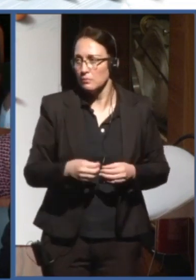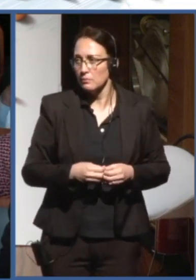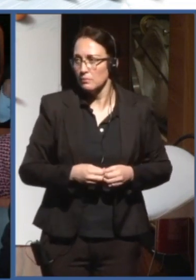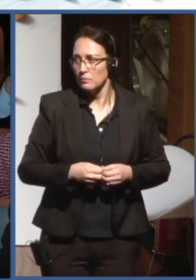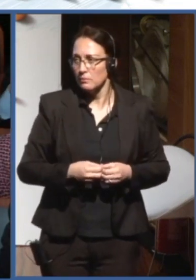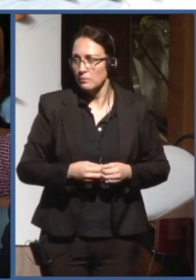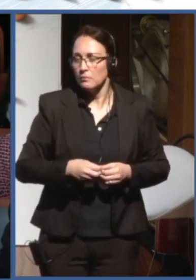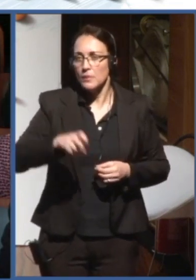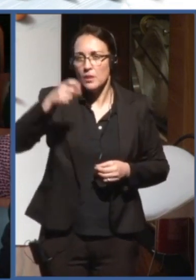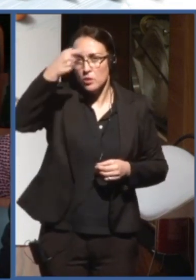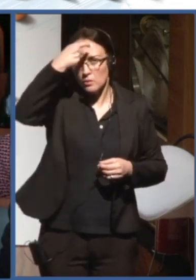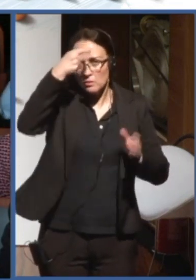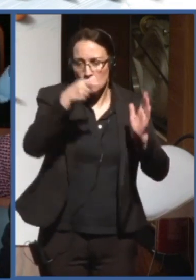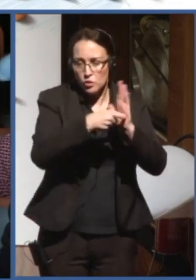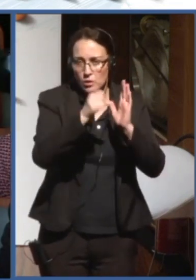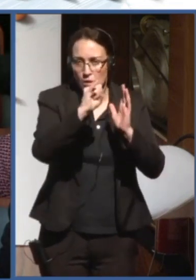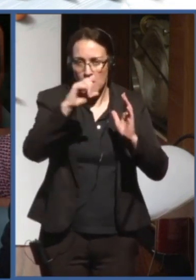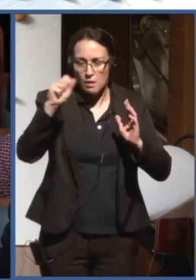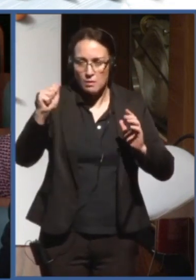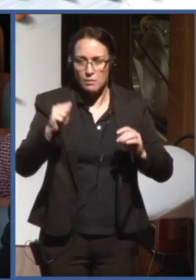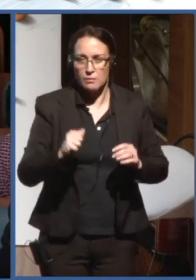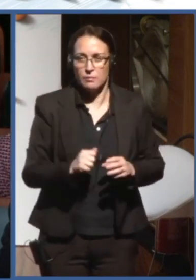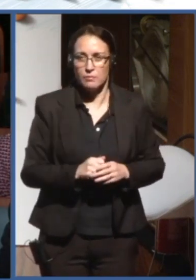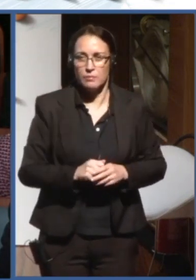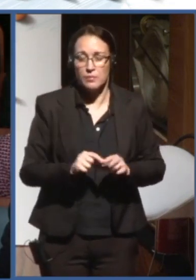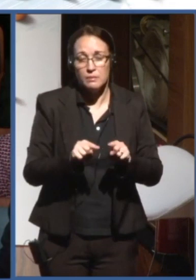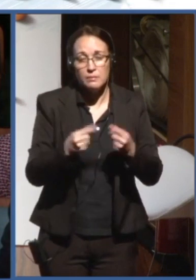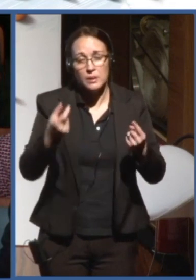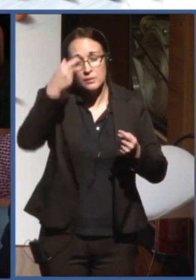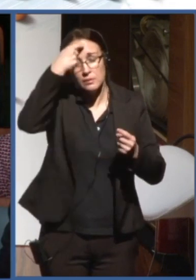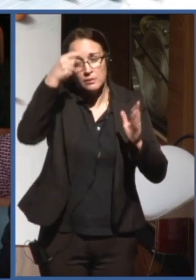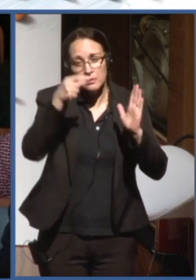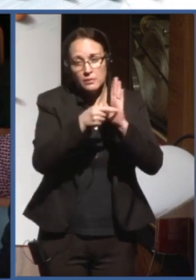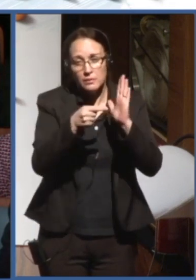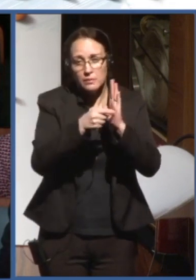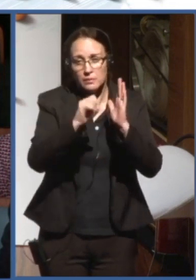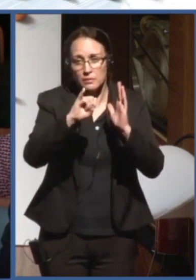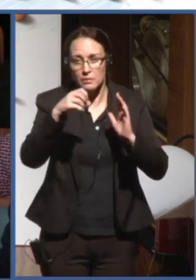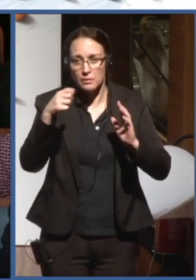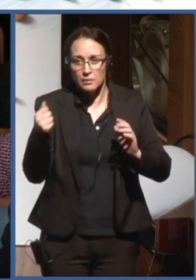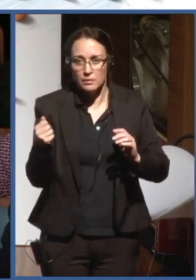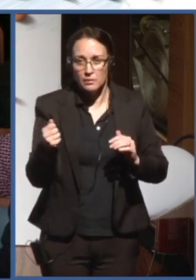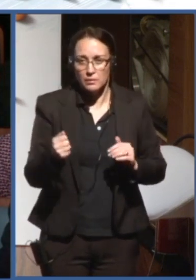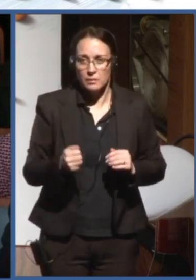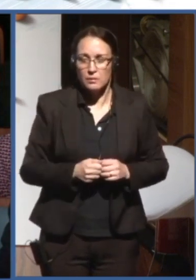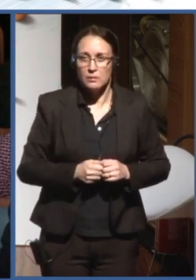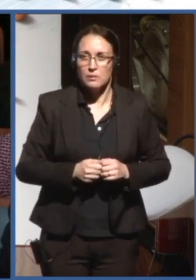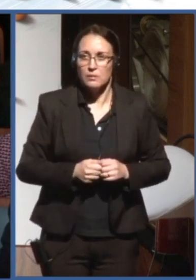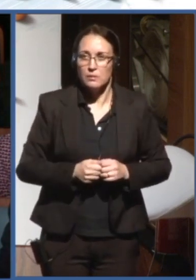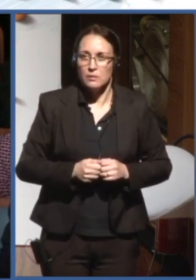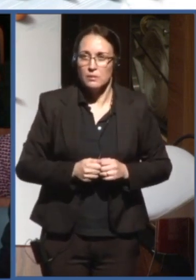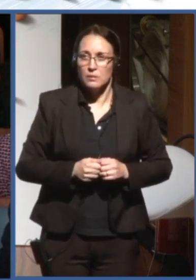that is the artificial intelligence. But the artificial intelligence is not only how to countable